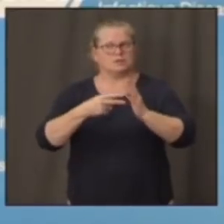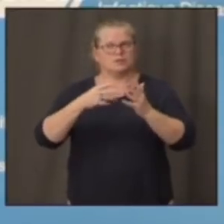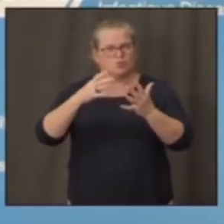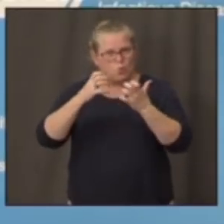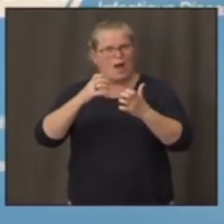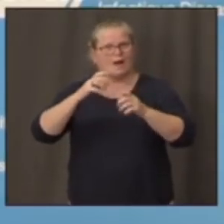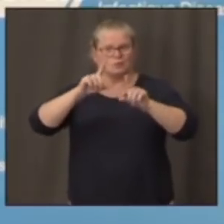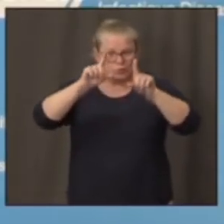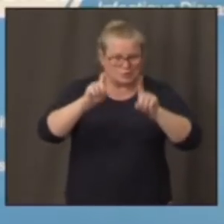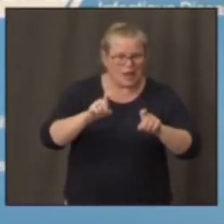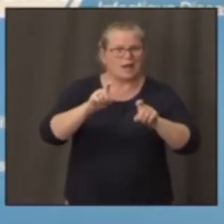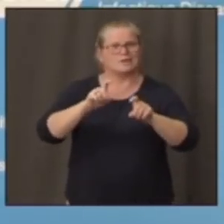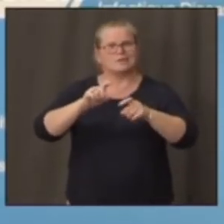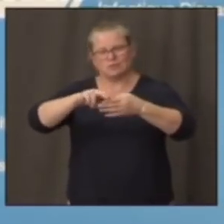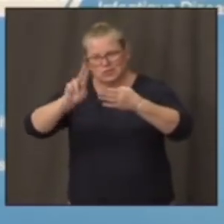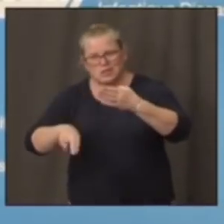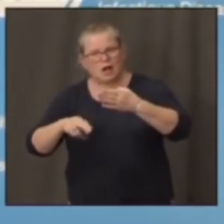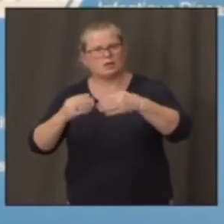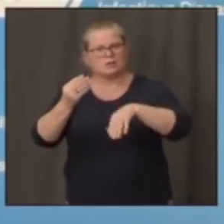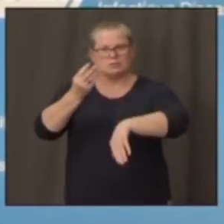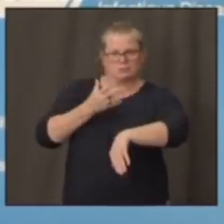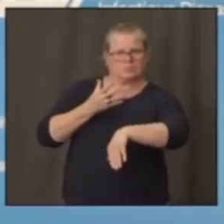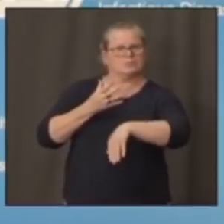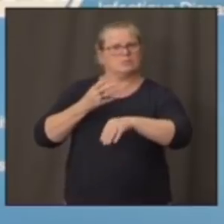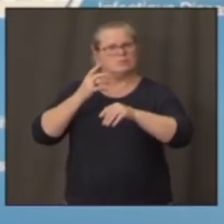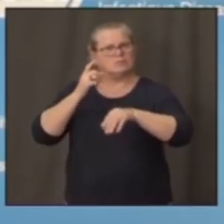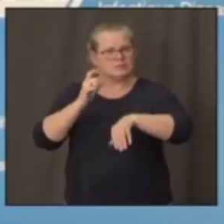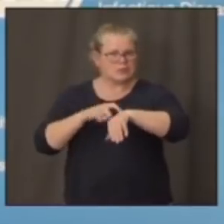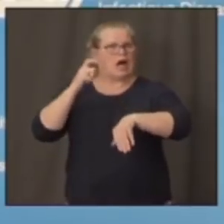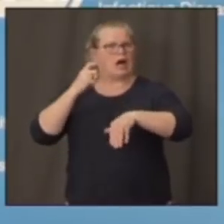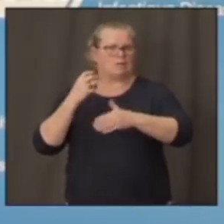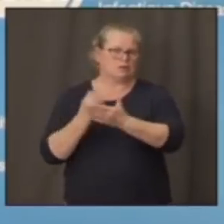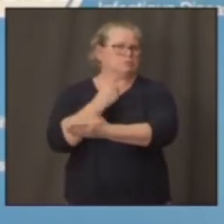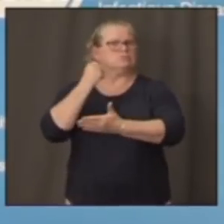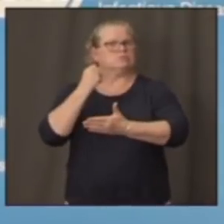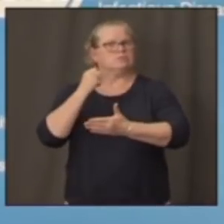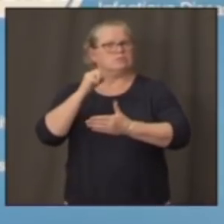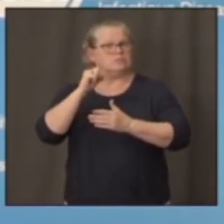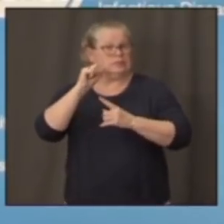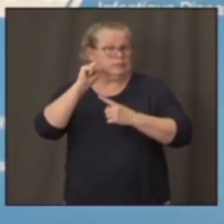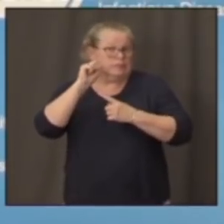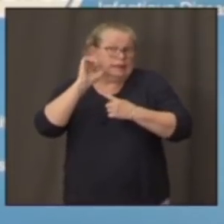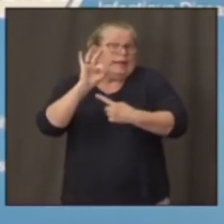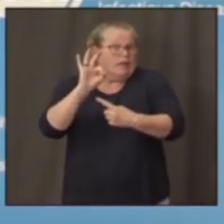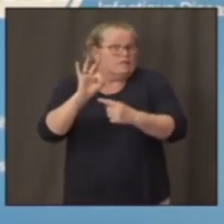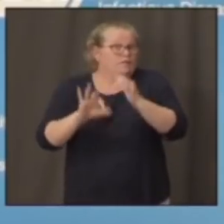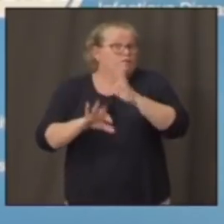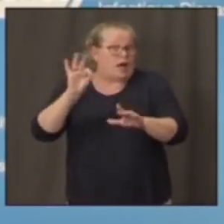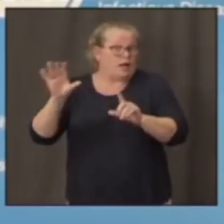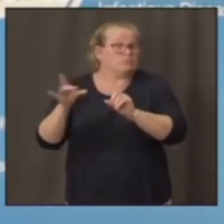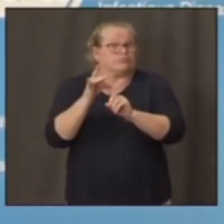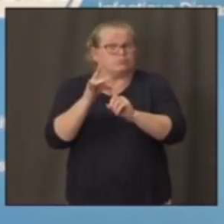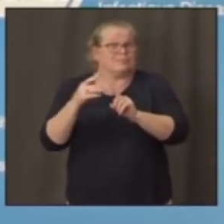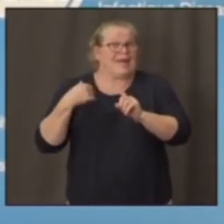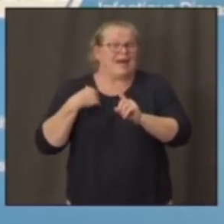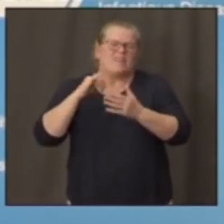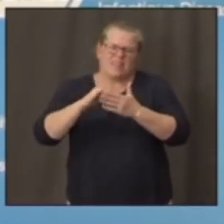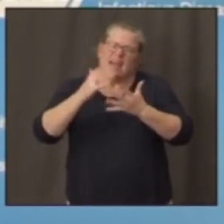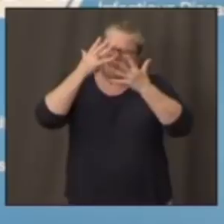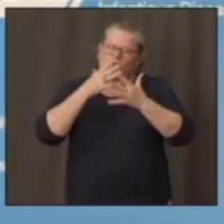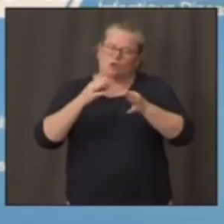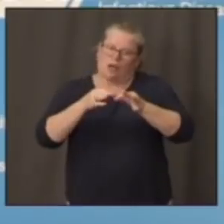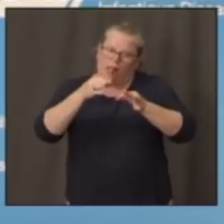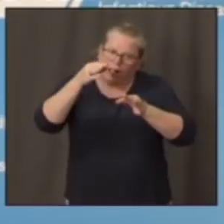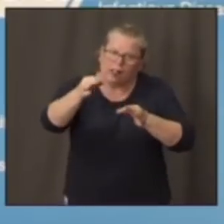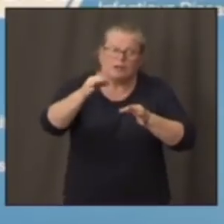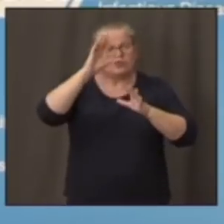something about it if they're infected. So that's unfortunate. They're trying to correct that. Hopefully, as we get the weeks ahead, that we will get